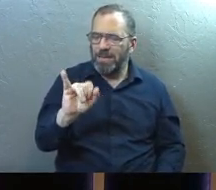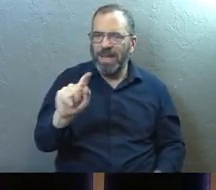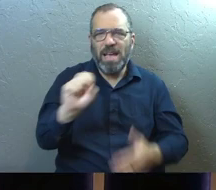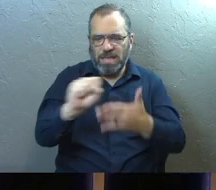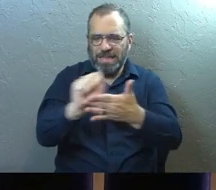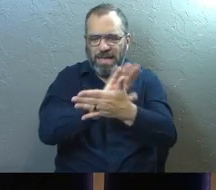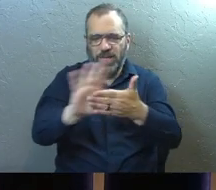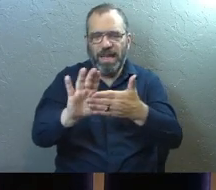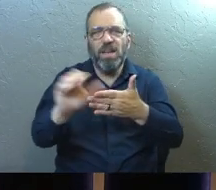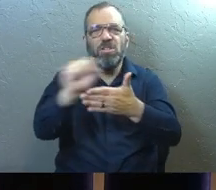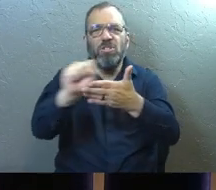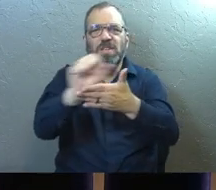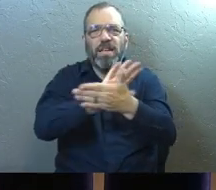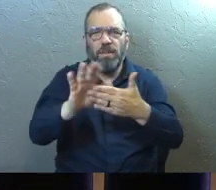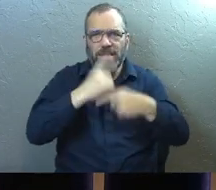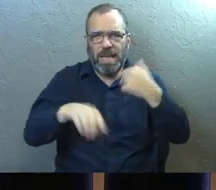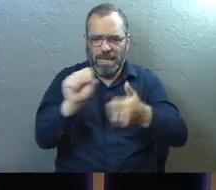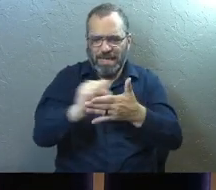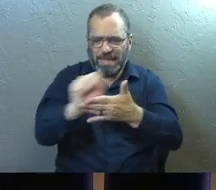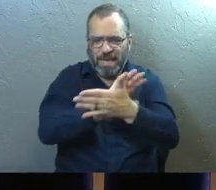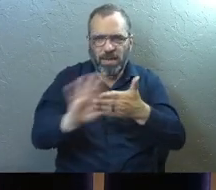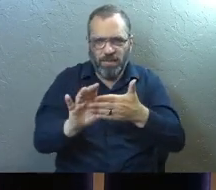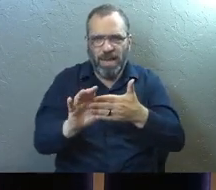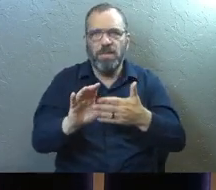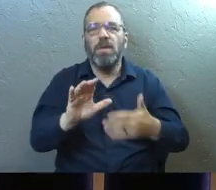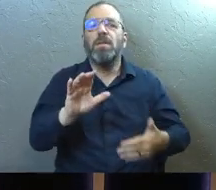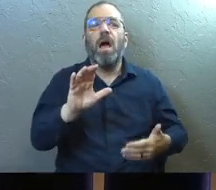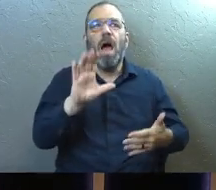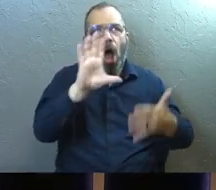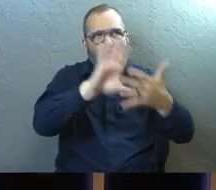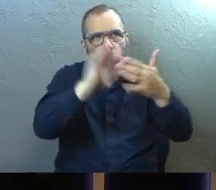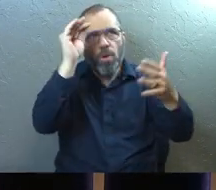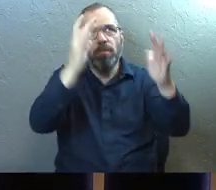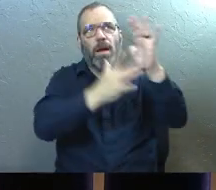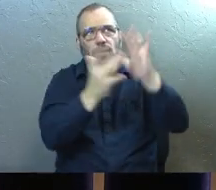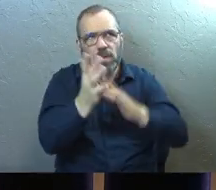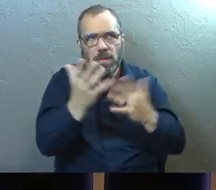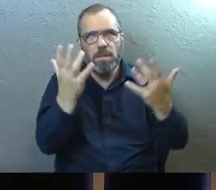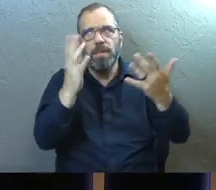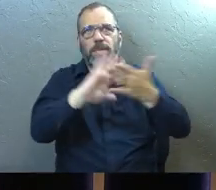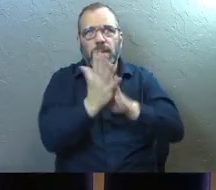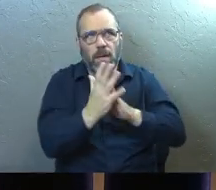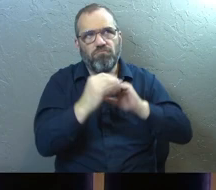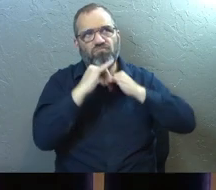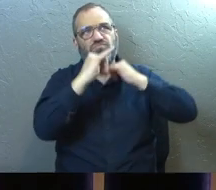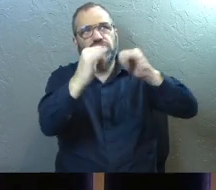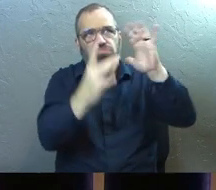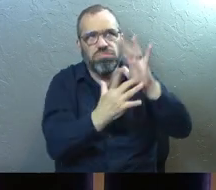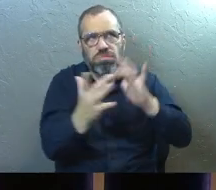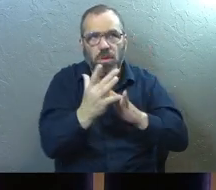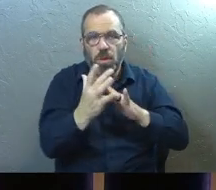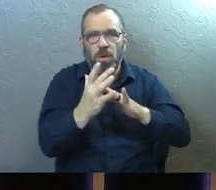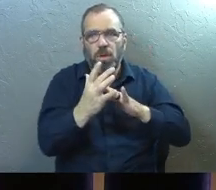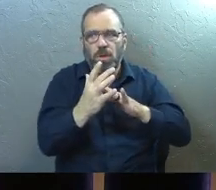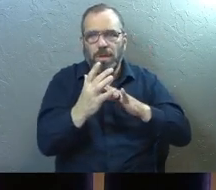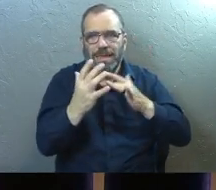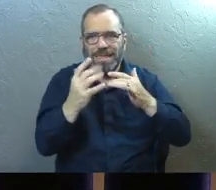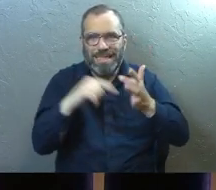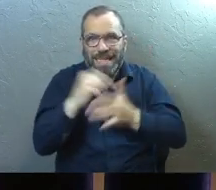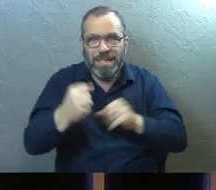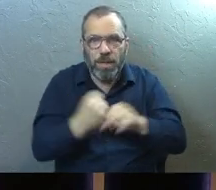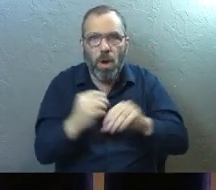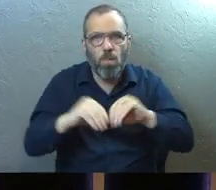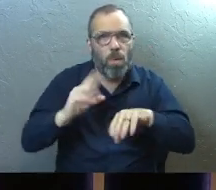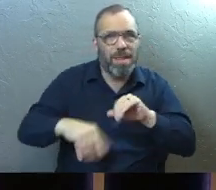sanctification where we follow Jesus, learn about Jesus, get changed to be more like Jesus this year than we were last